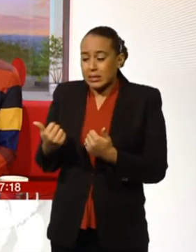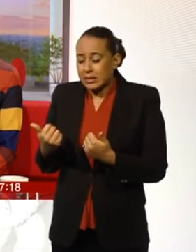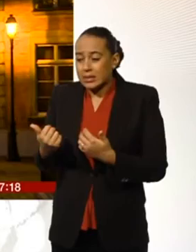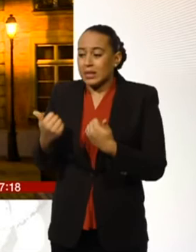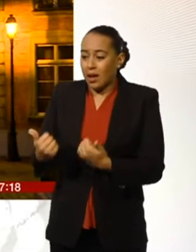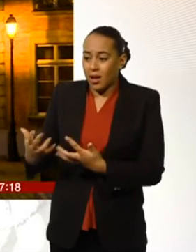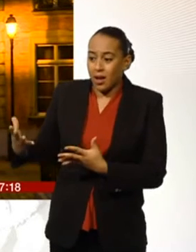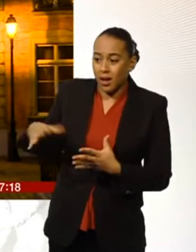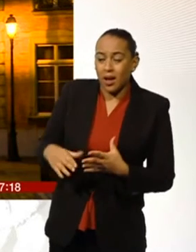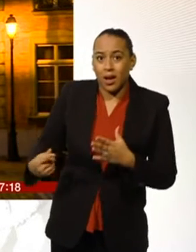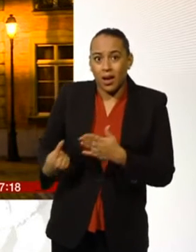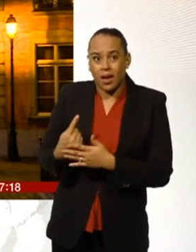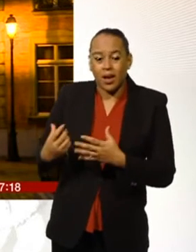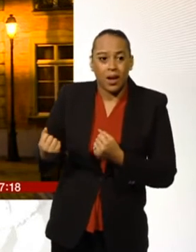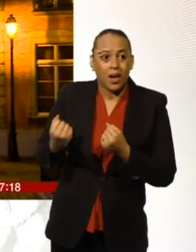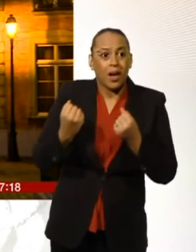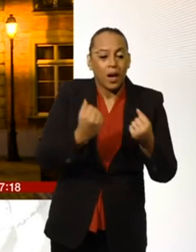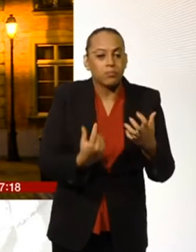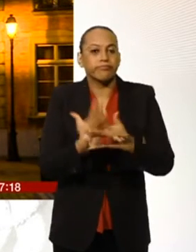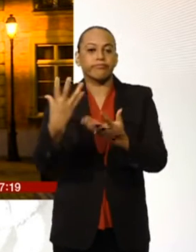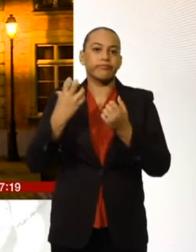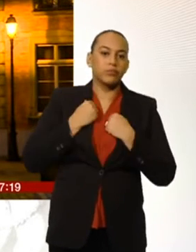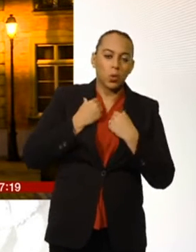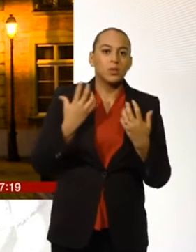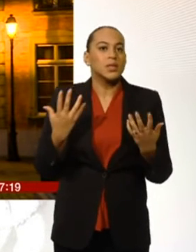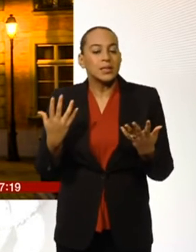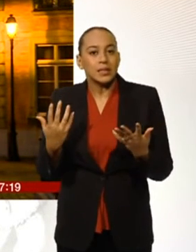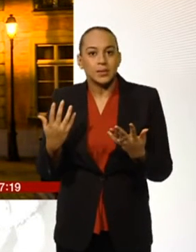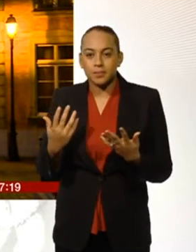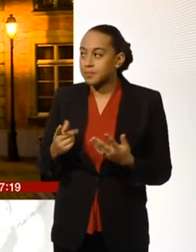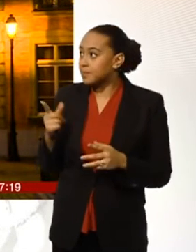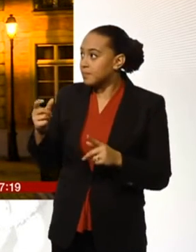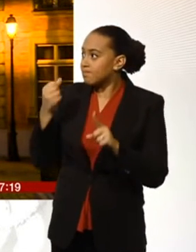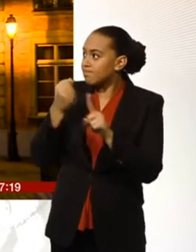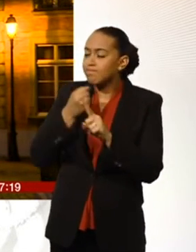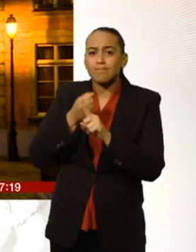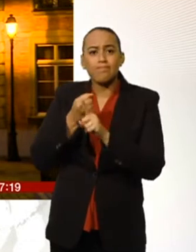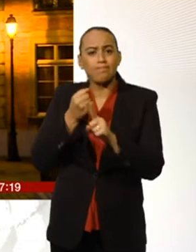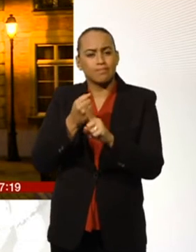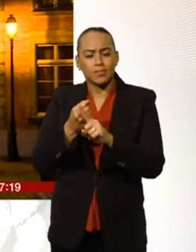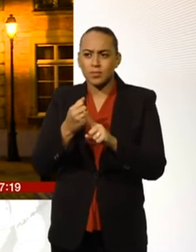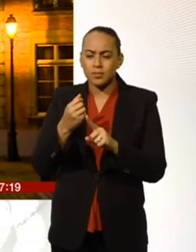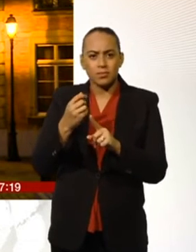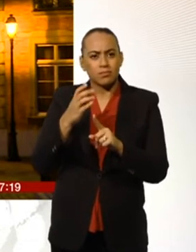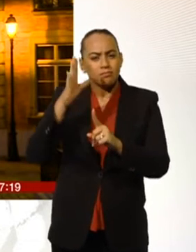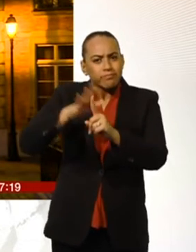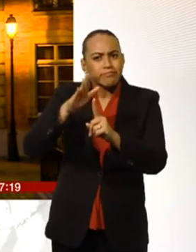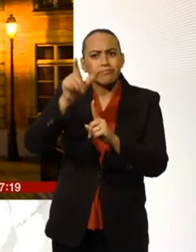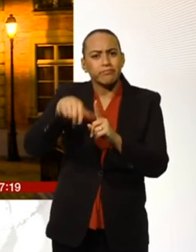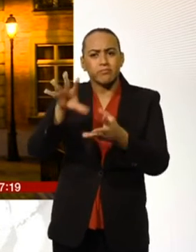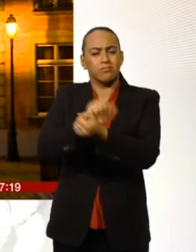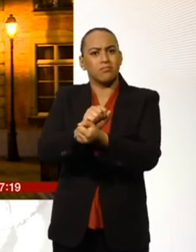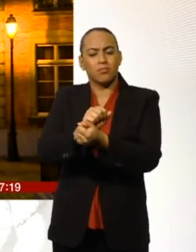now to Jim Innes, who's also there this morning campaigning for him. And thank you very much for your time this morning,